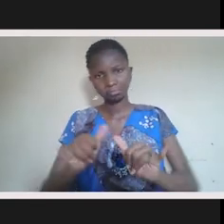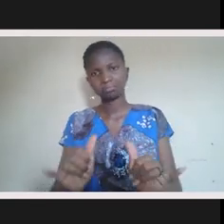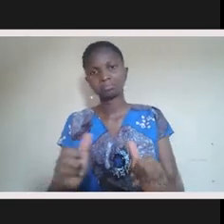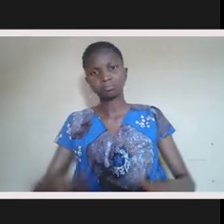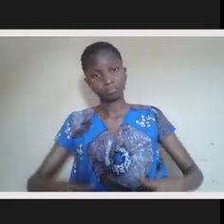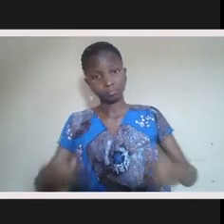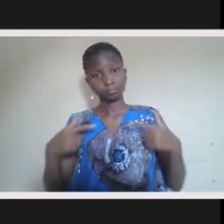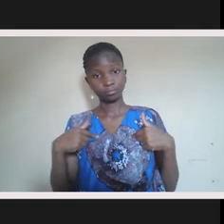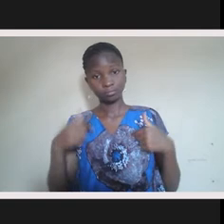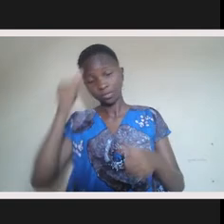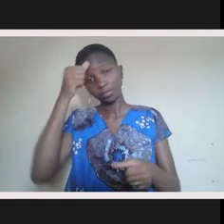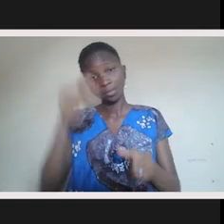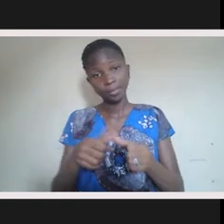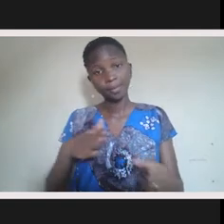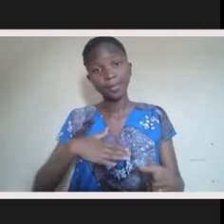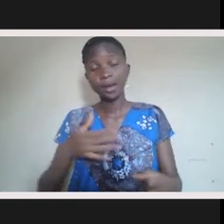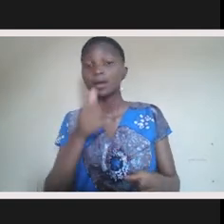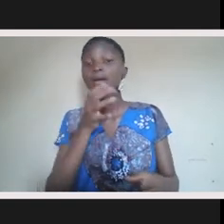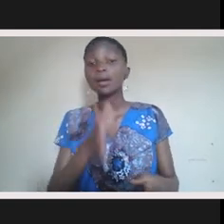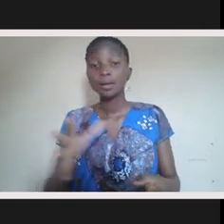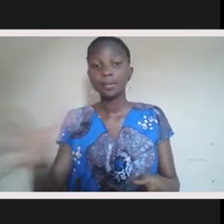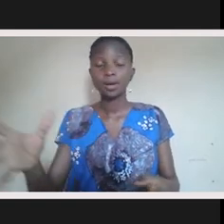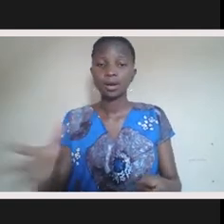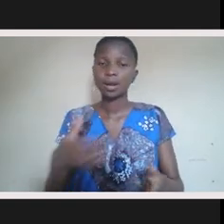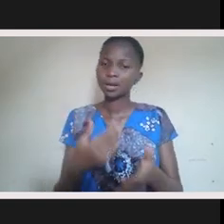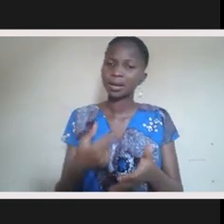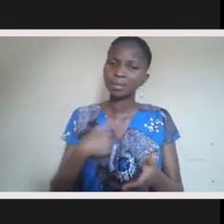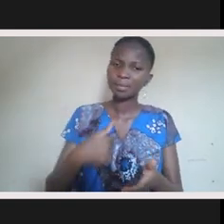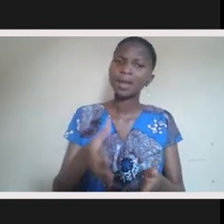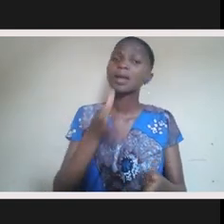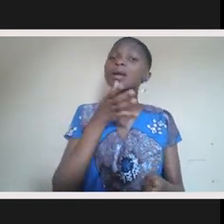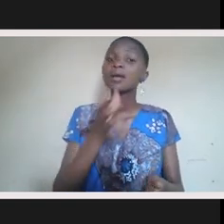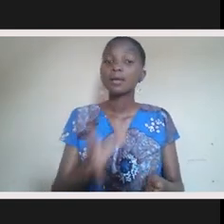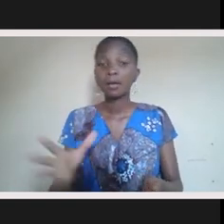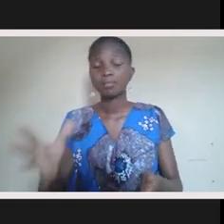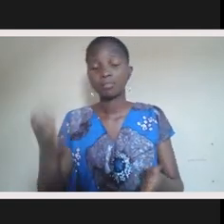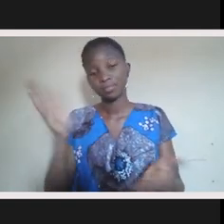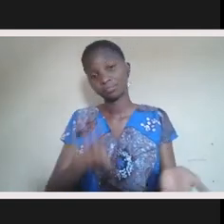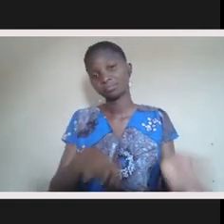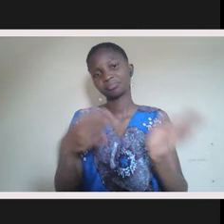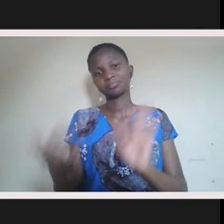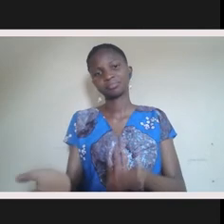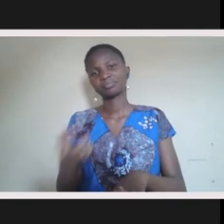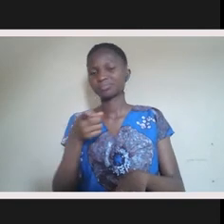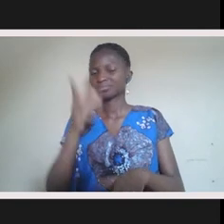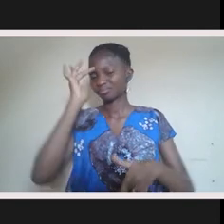They remember their grandmother. Unfortunately, my grandmom did pass away, but she had Alzheimer's. So I never really had a chance